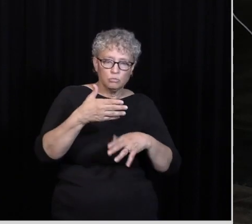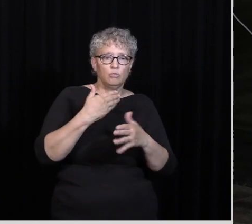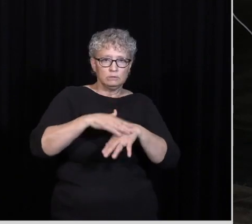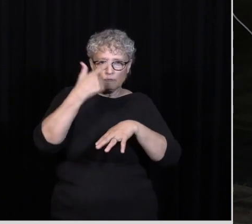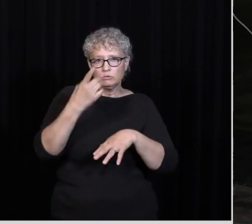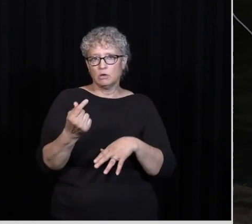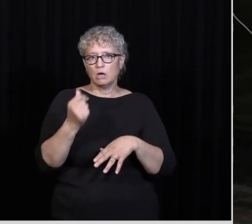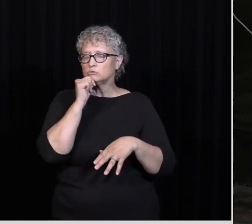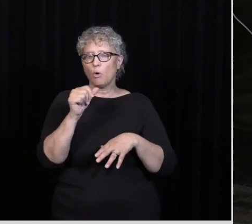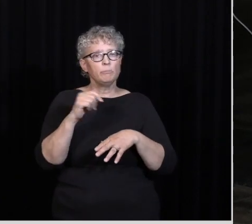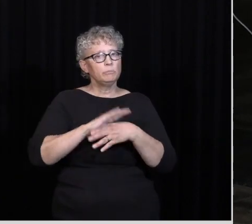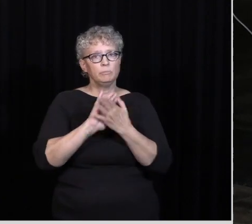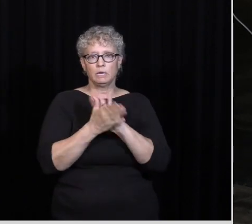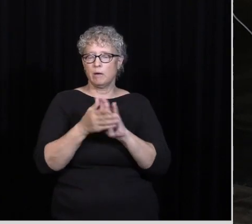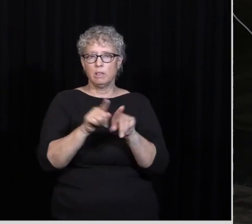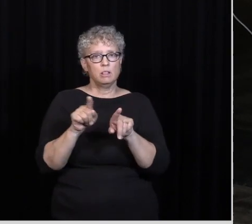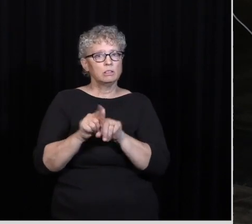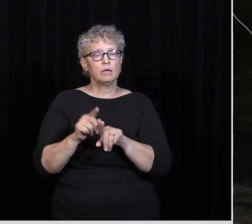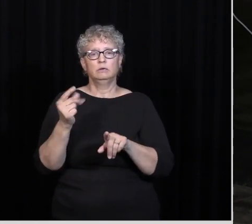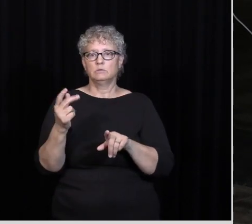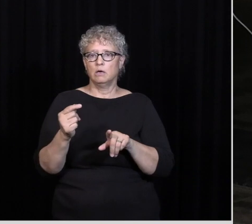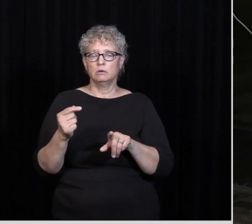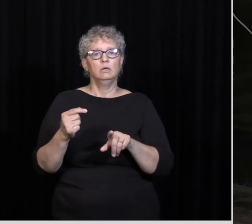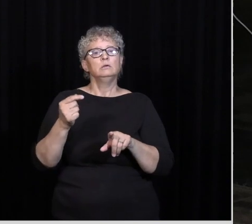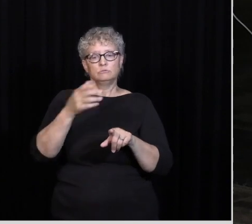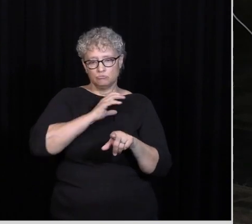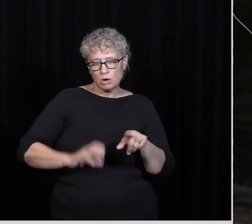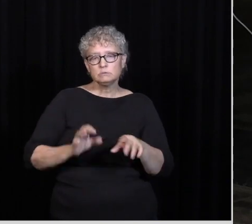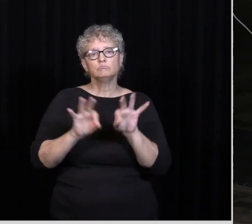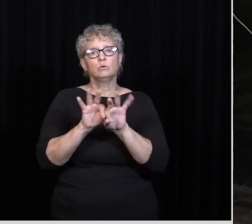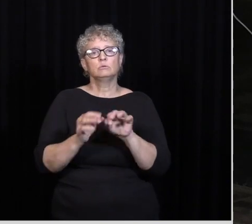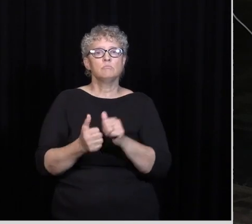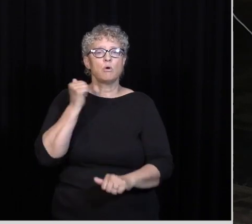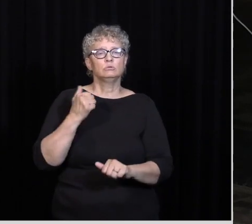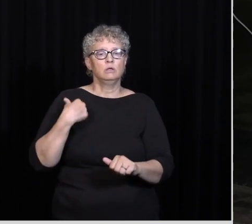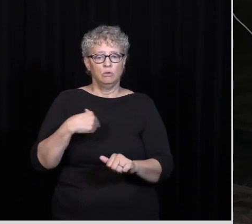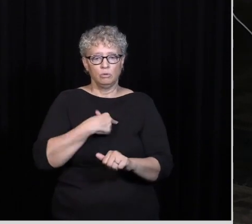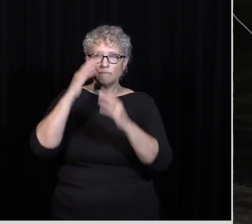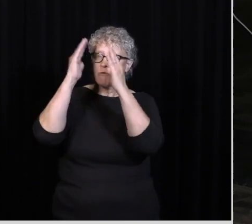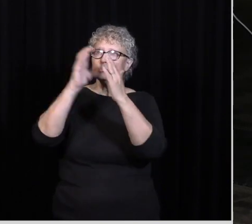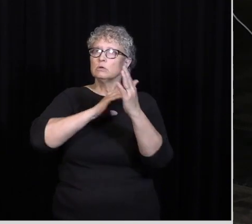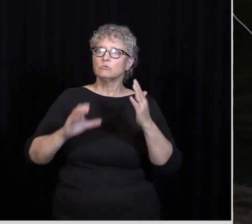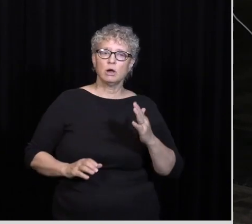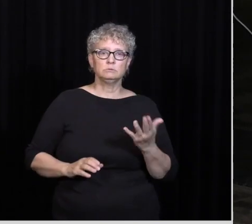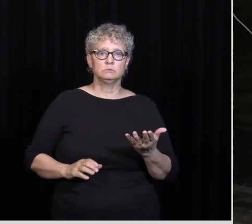Christ Matters Most And So We Focus On Christ All Of This Brings Me To This Question Whose